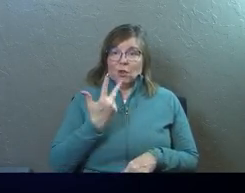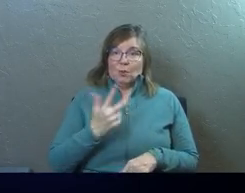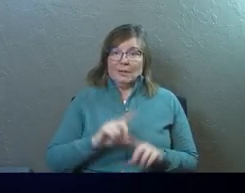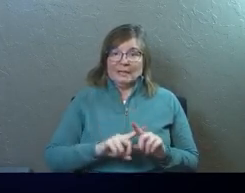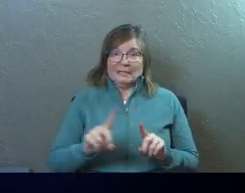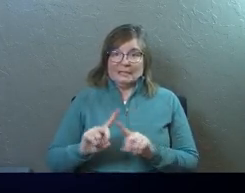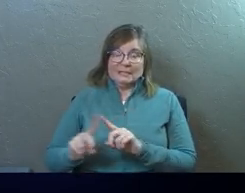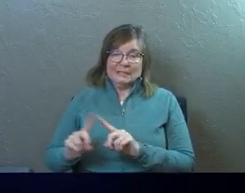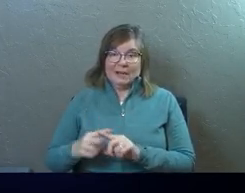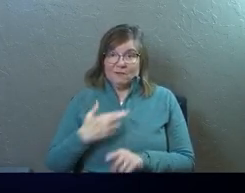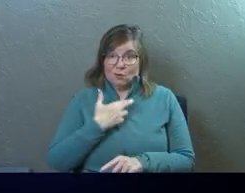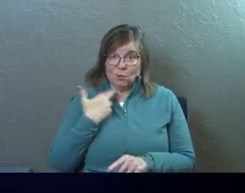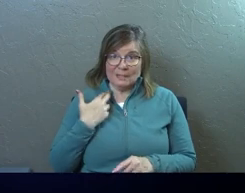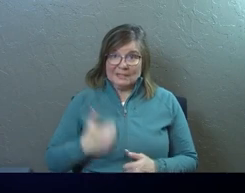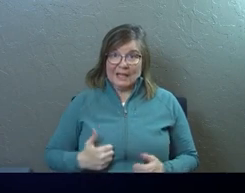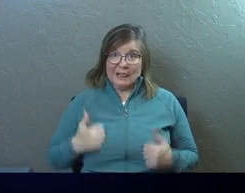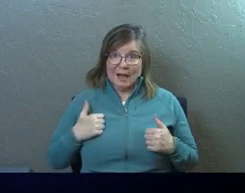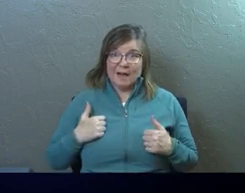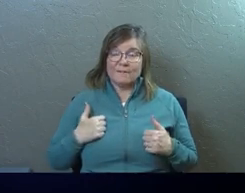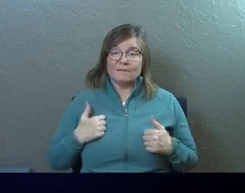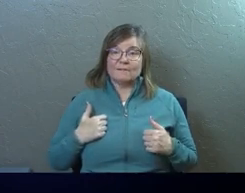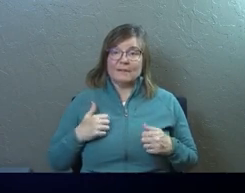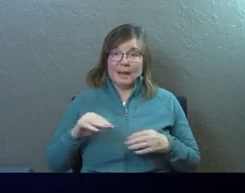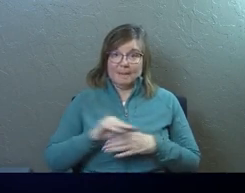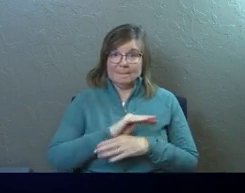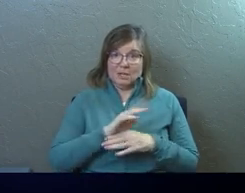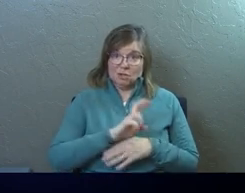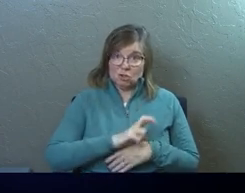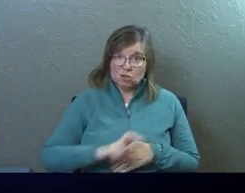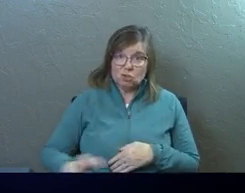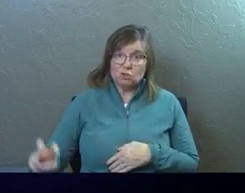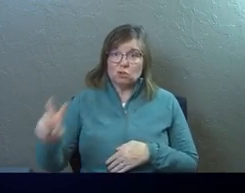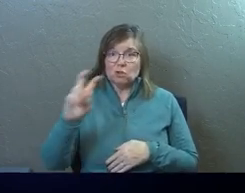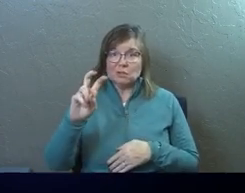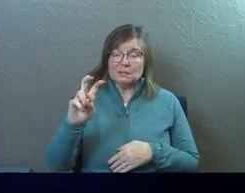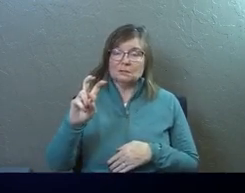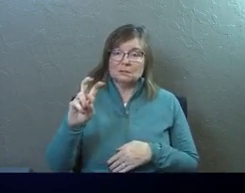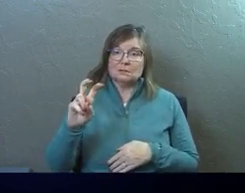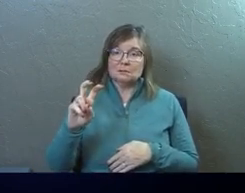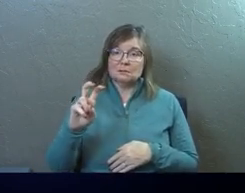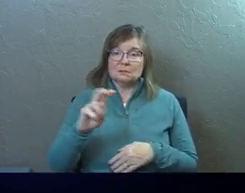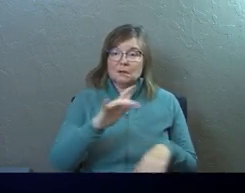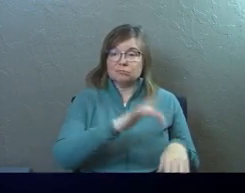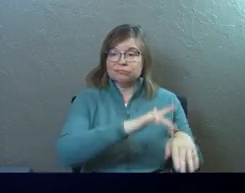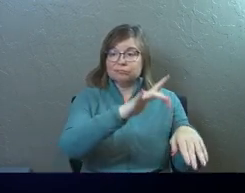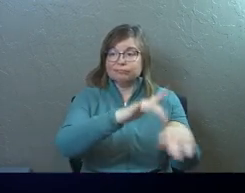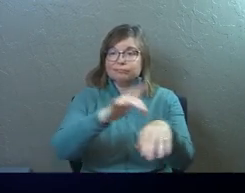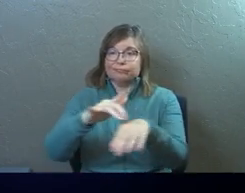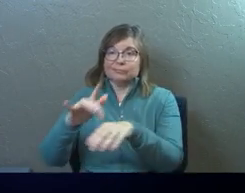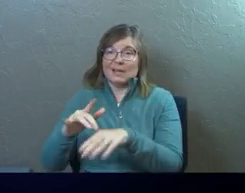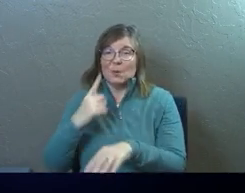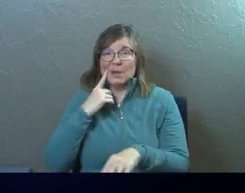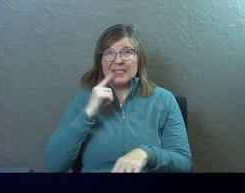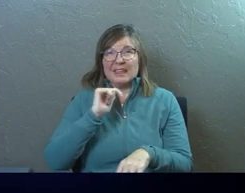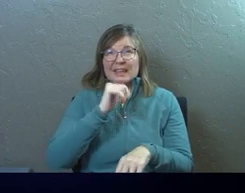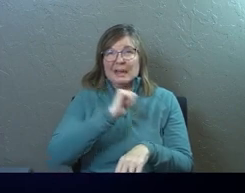different risking-his-life missionary journeys across the ancient world, and we think he planted between either